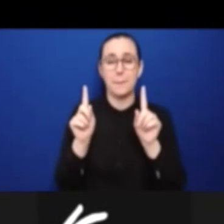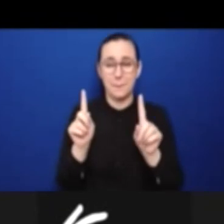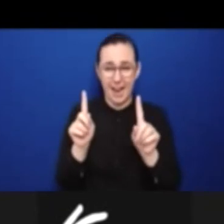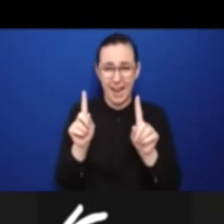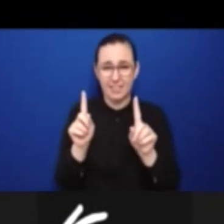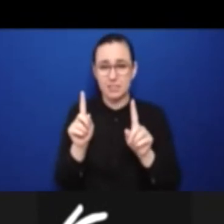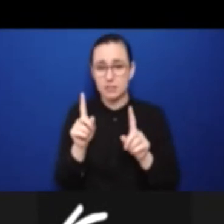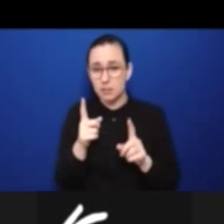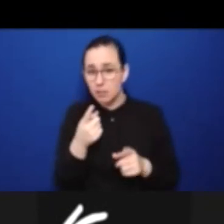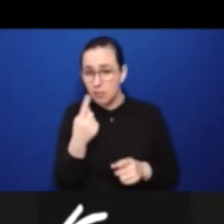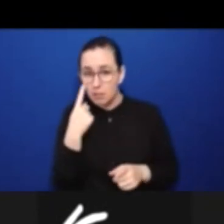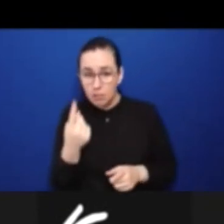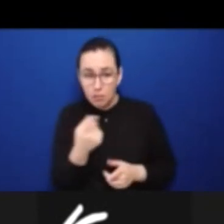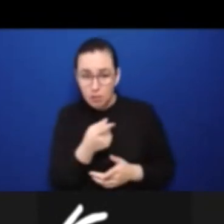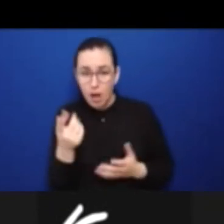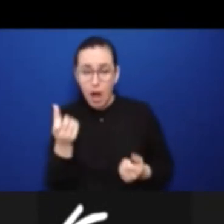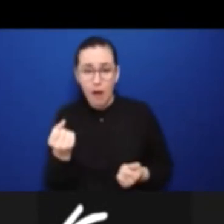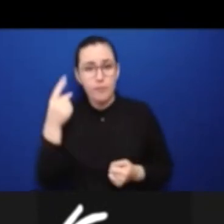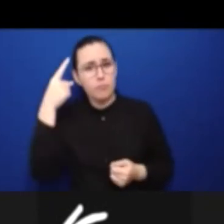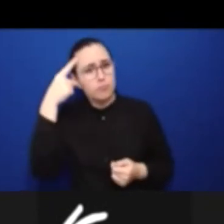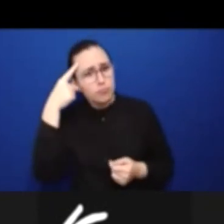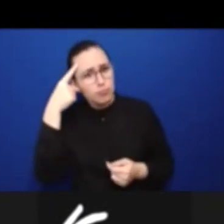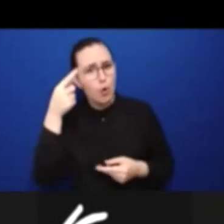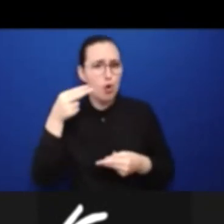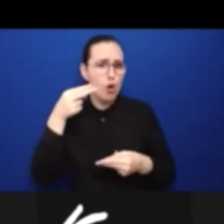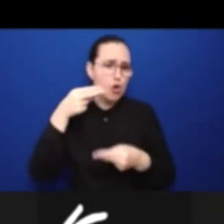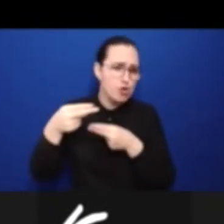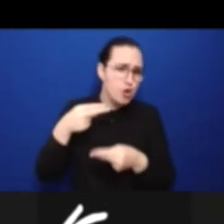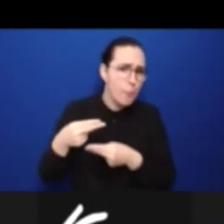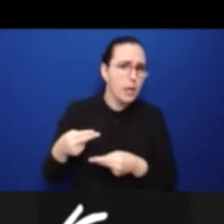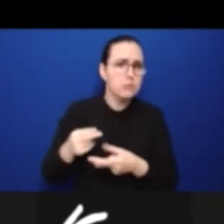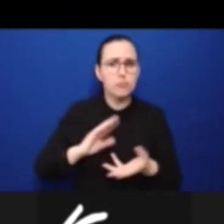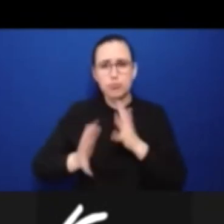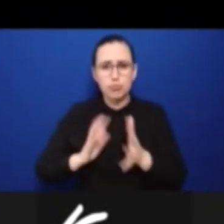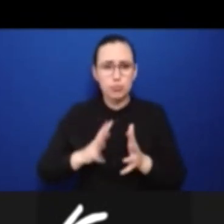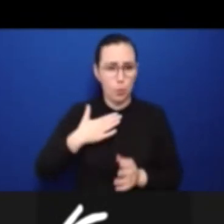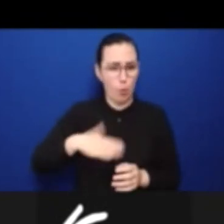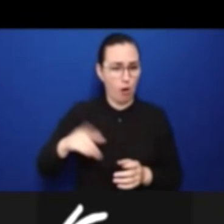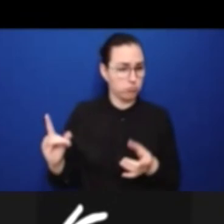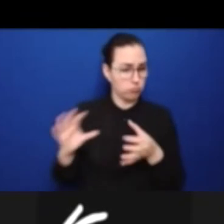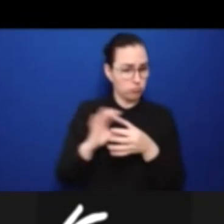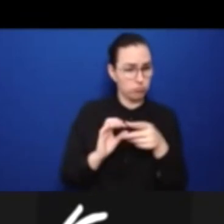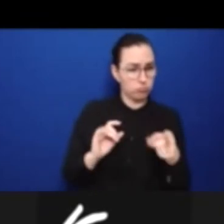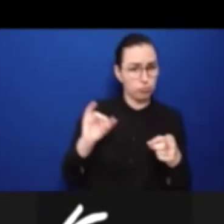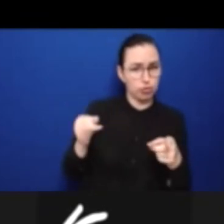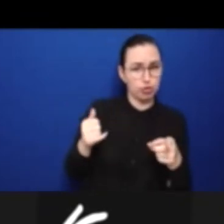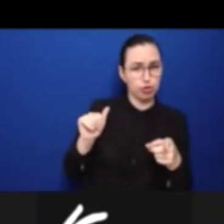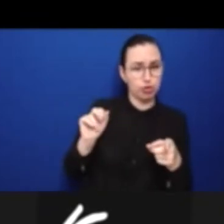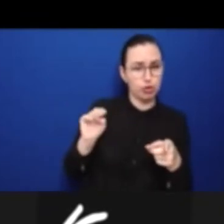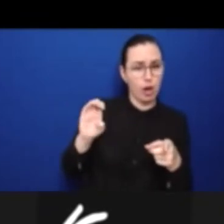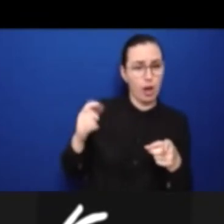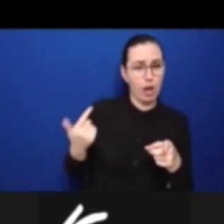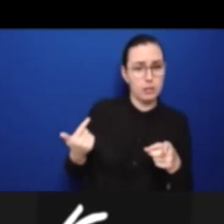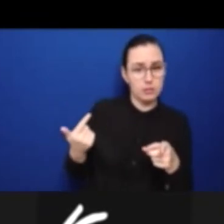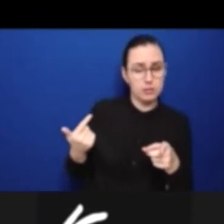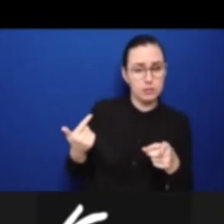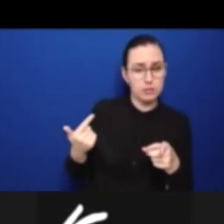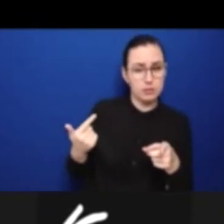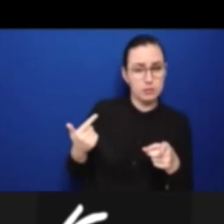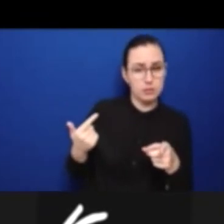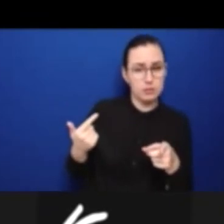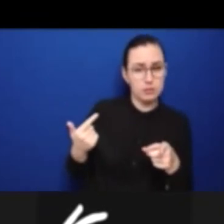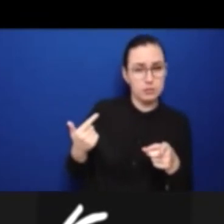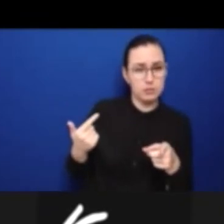to share with Janet, and I don't want to put on the spot. We will want to ask people to